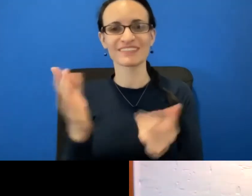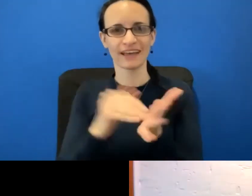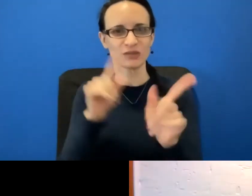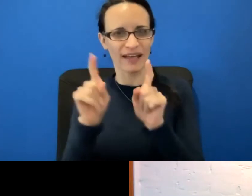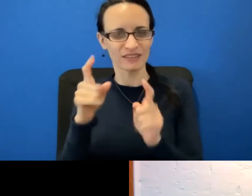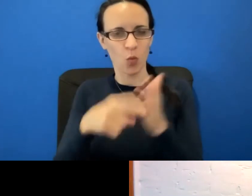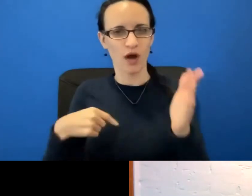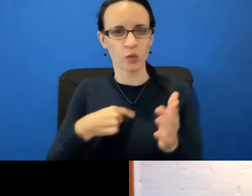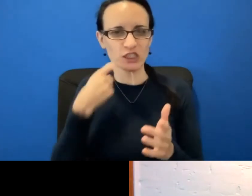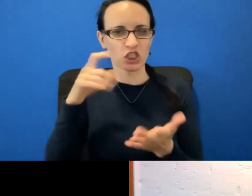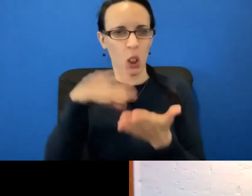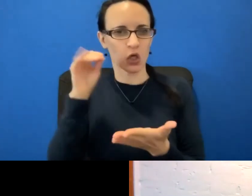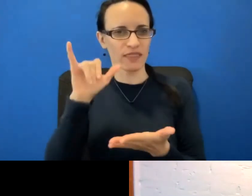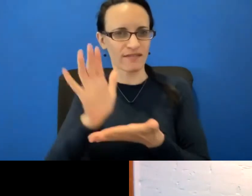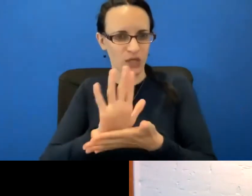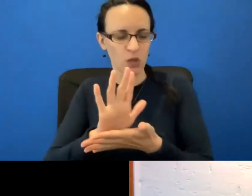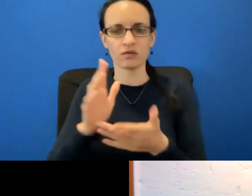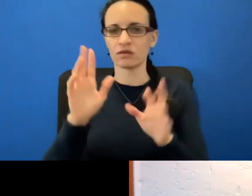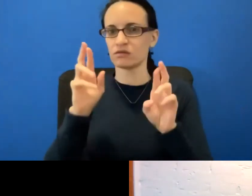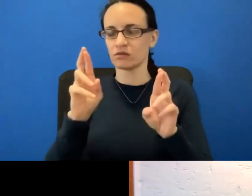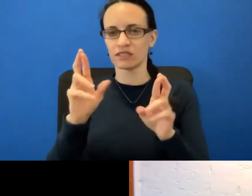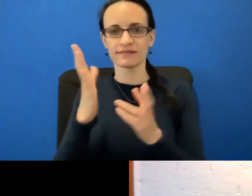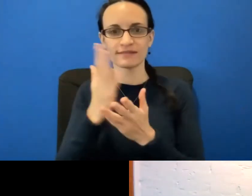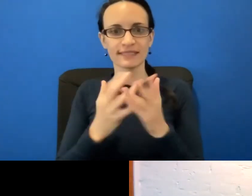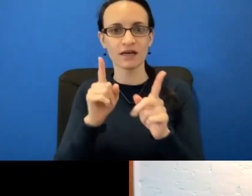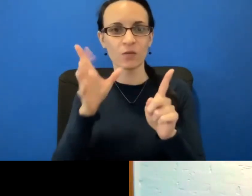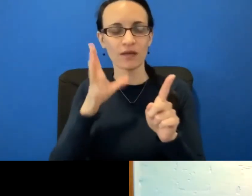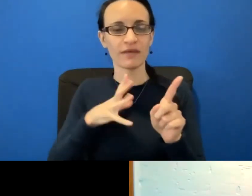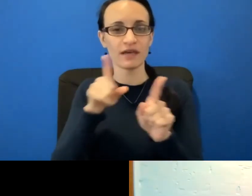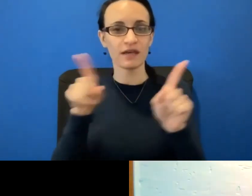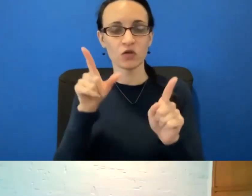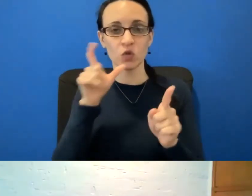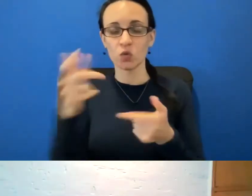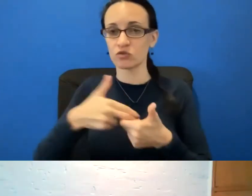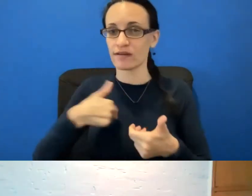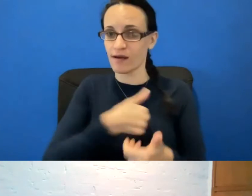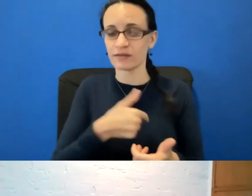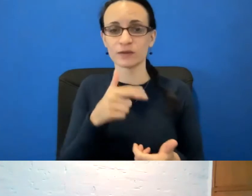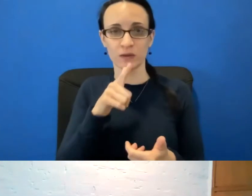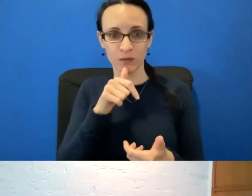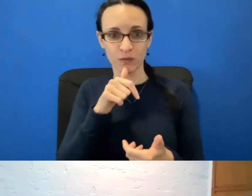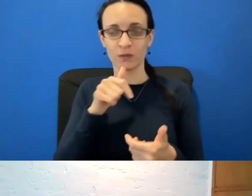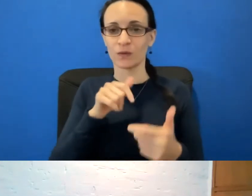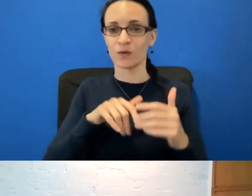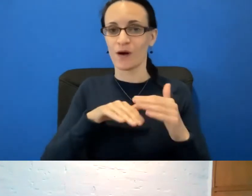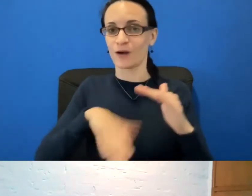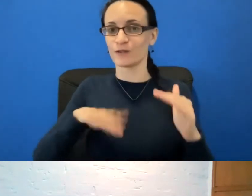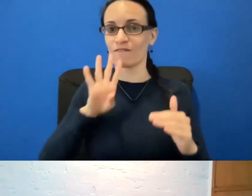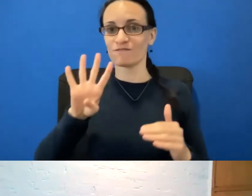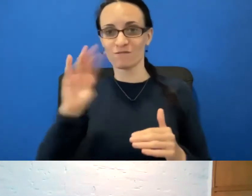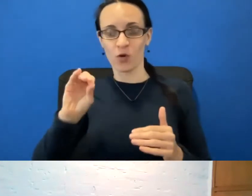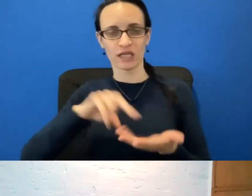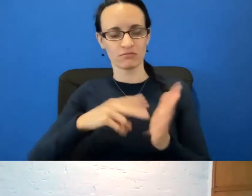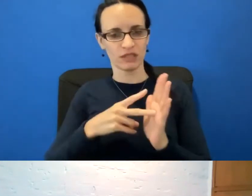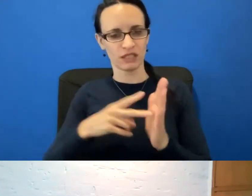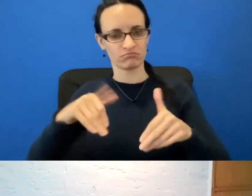there. And I hope that there are some women who are joining us who are under the age of 40, so this can be informative